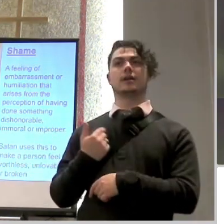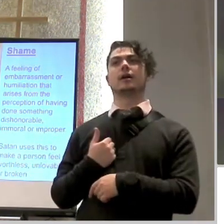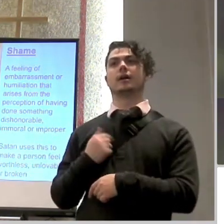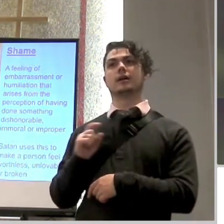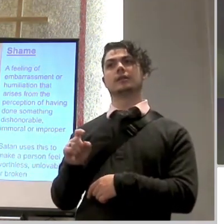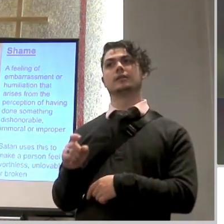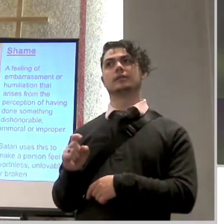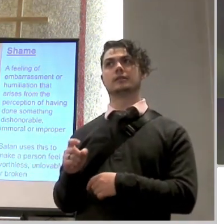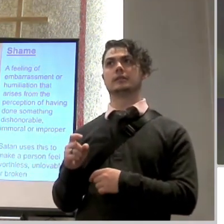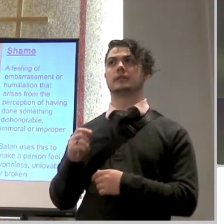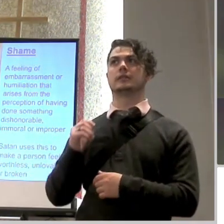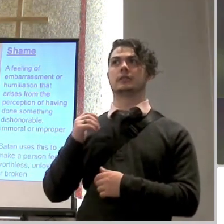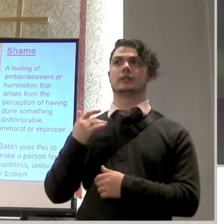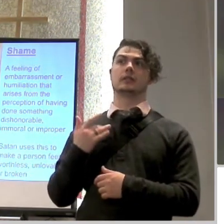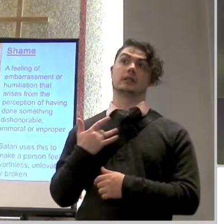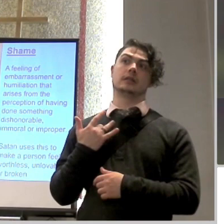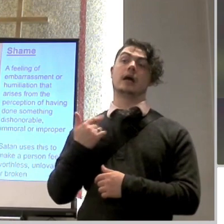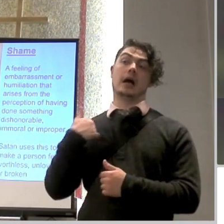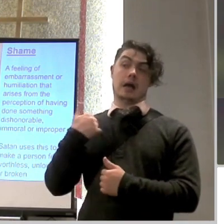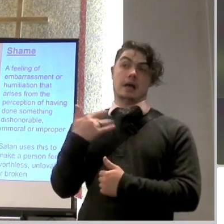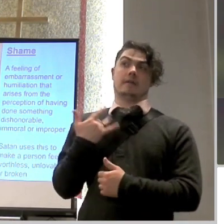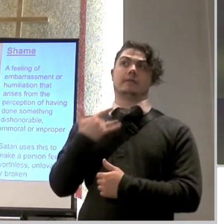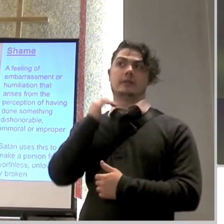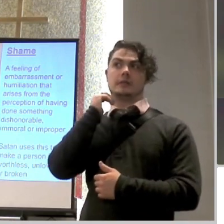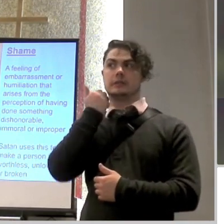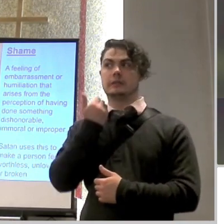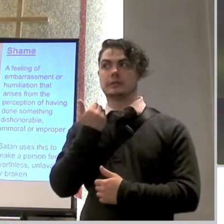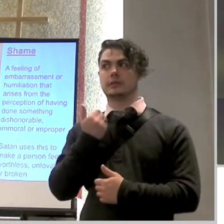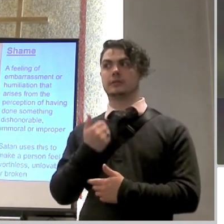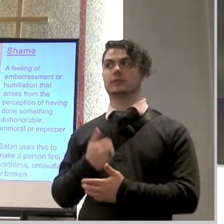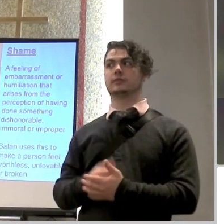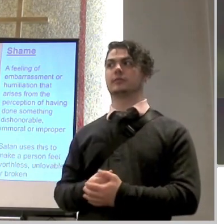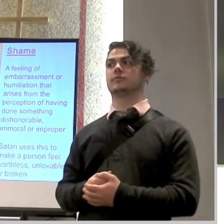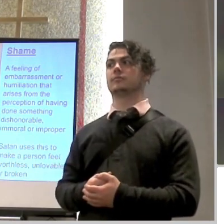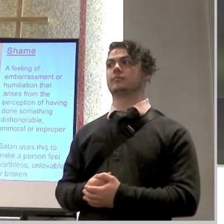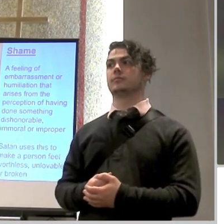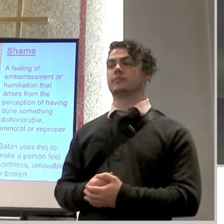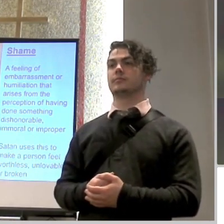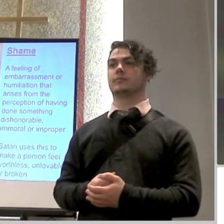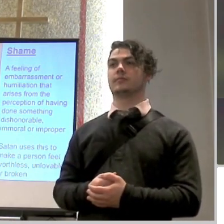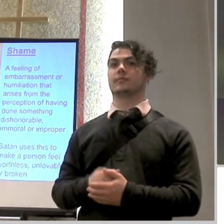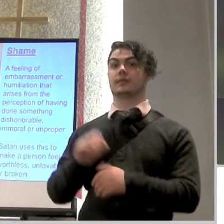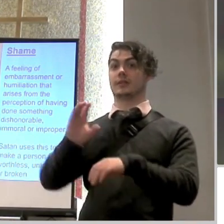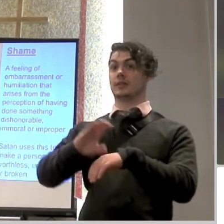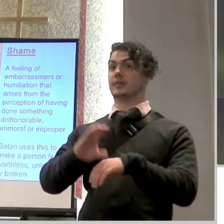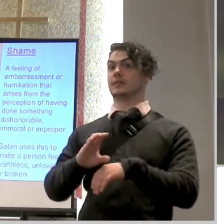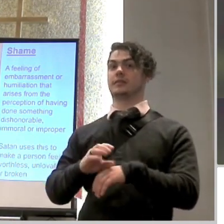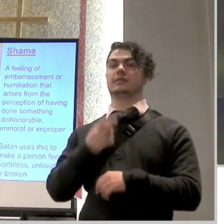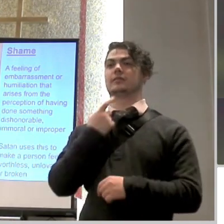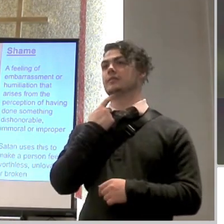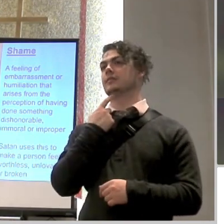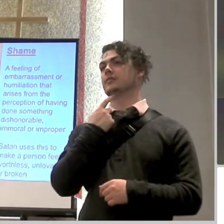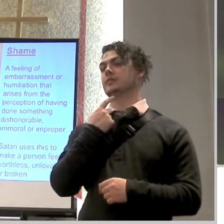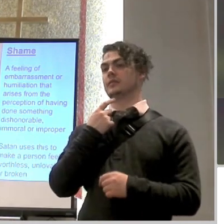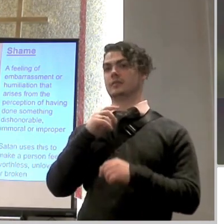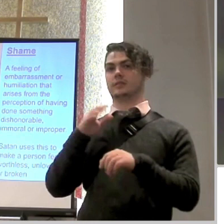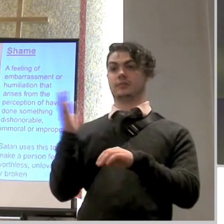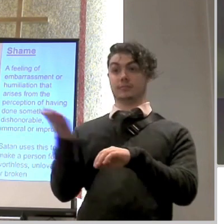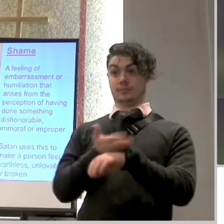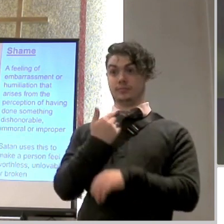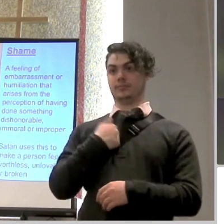my mind wants to tell me you're no good you should never come back you should just keep doing what you're